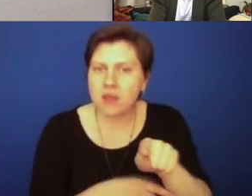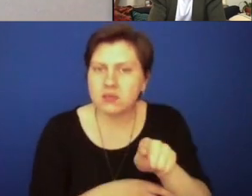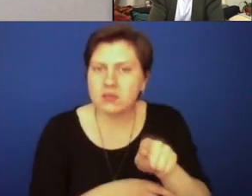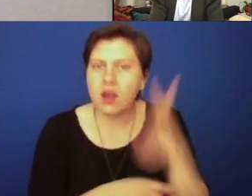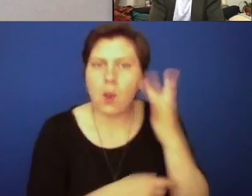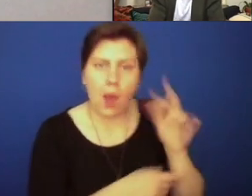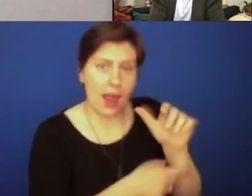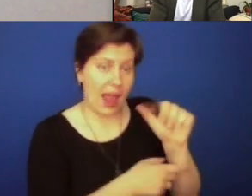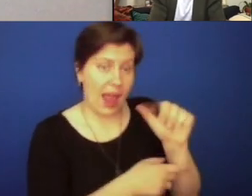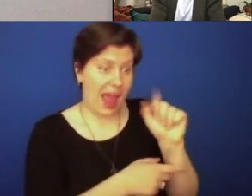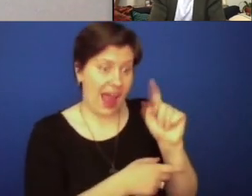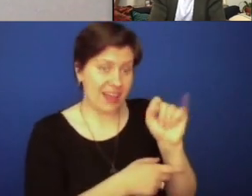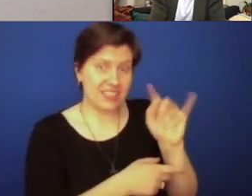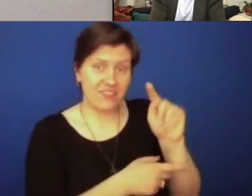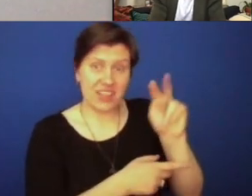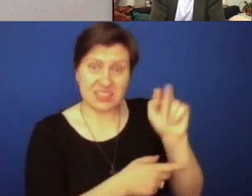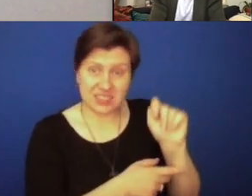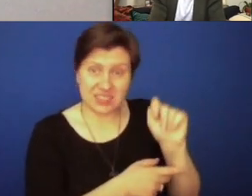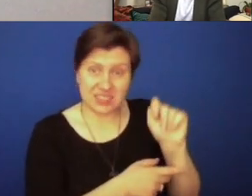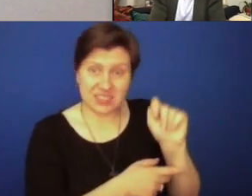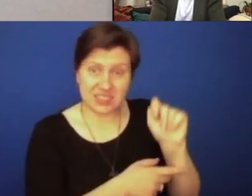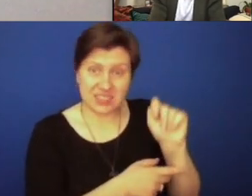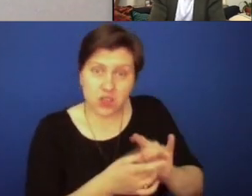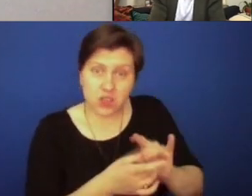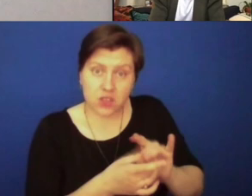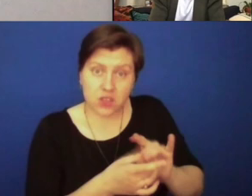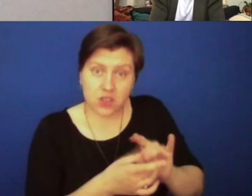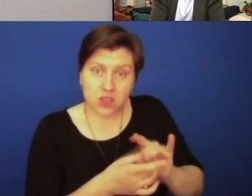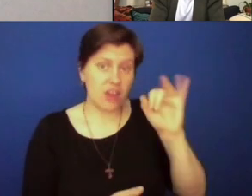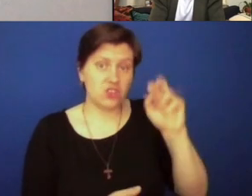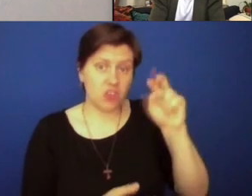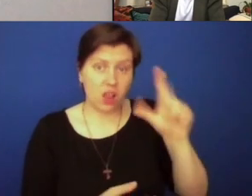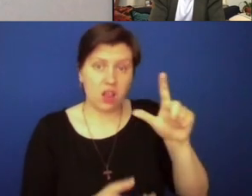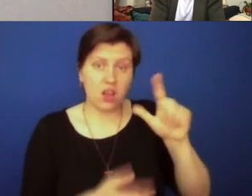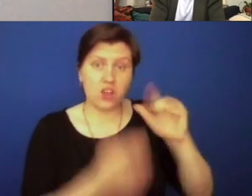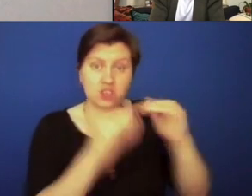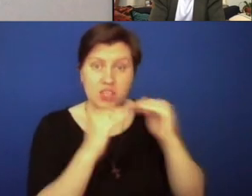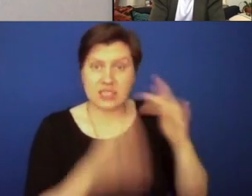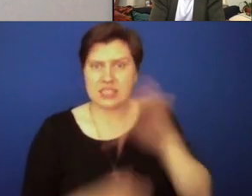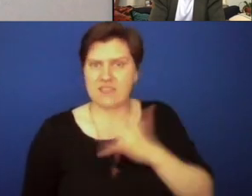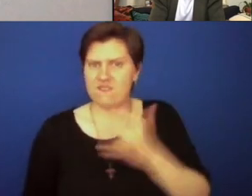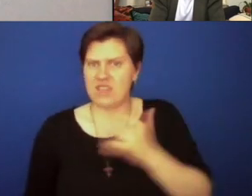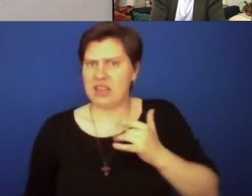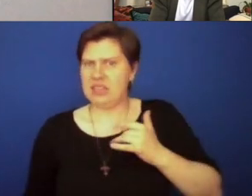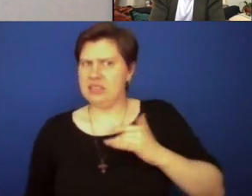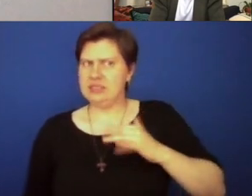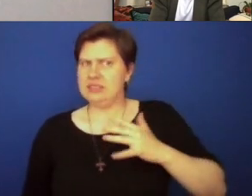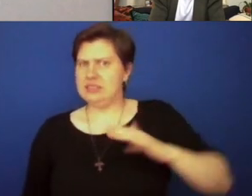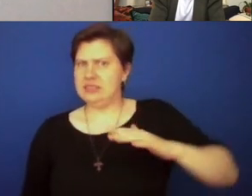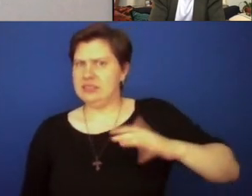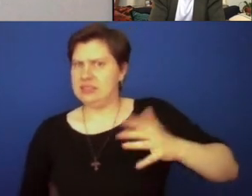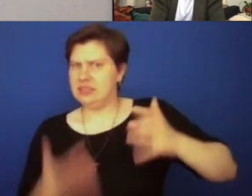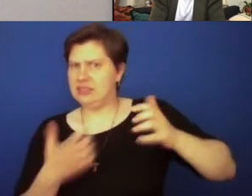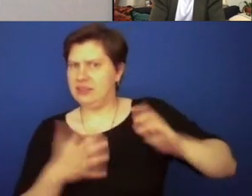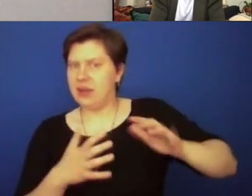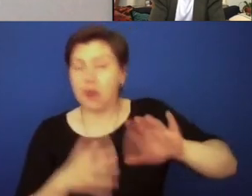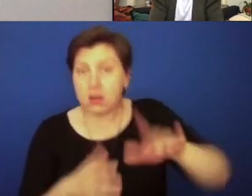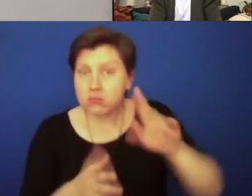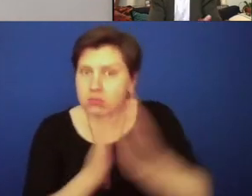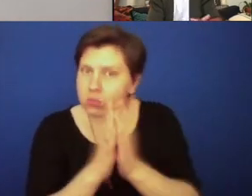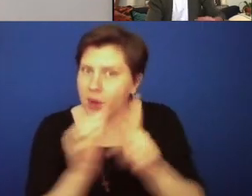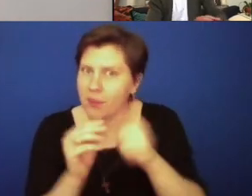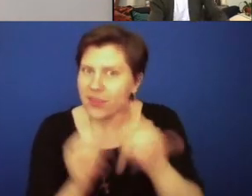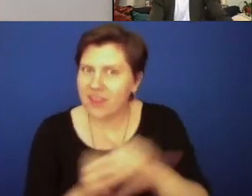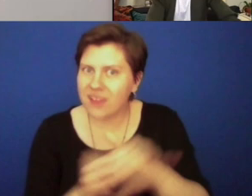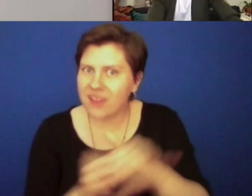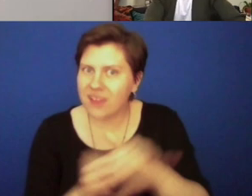term activism as it relates to racial justice might be grating to you. In terms of being an ally, I like to think of being